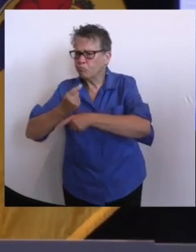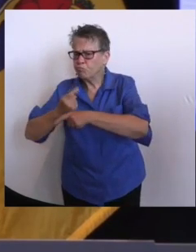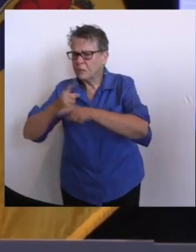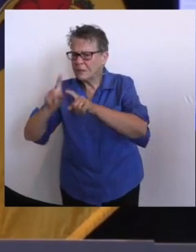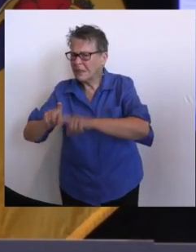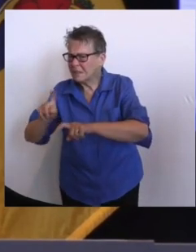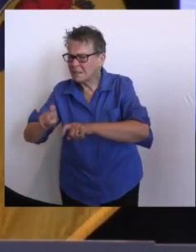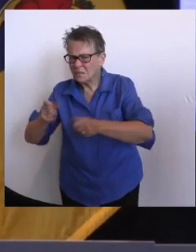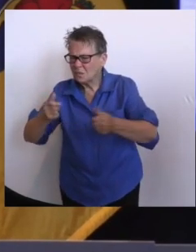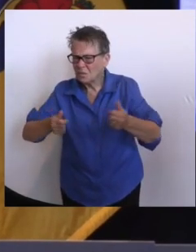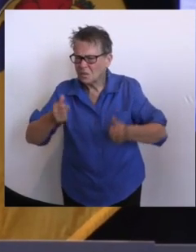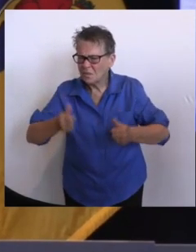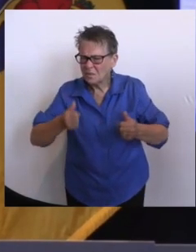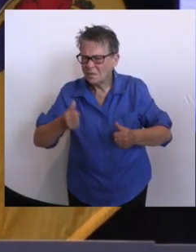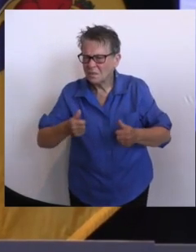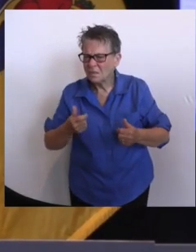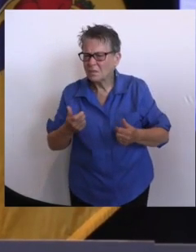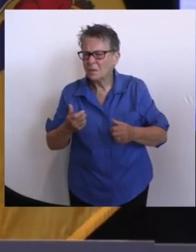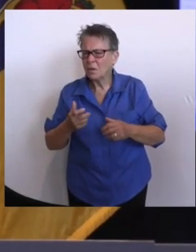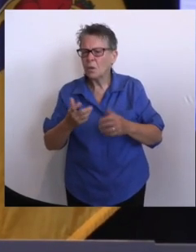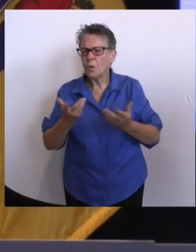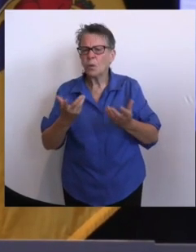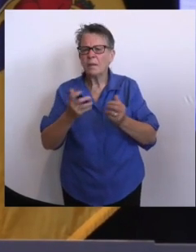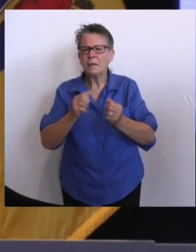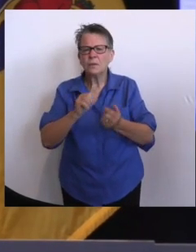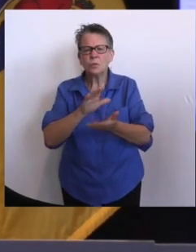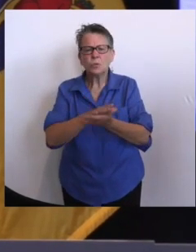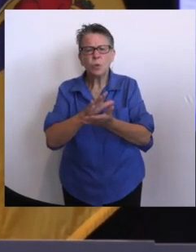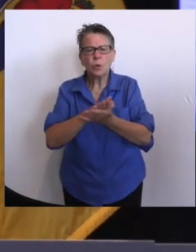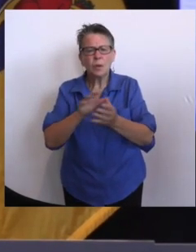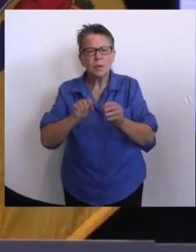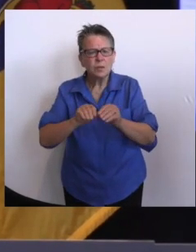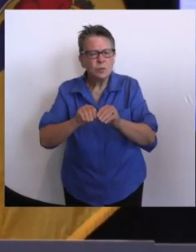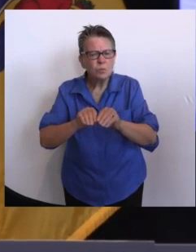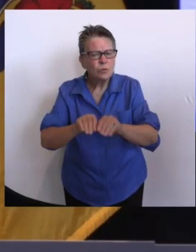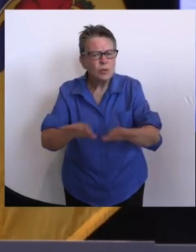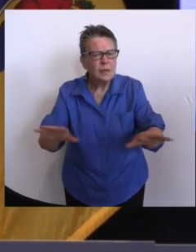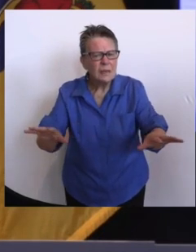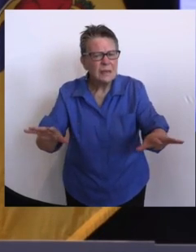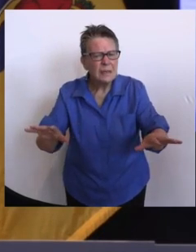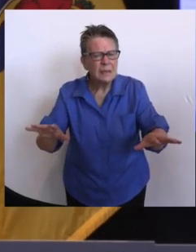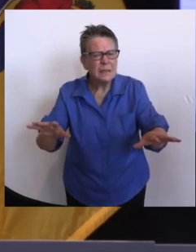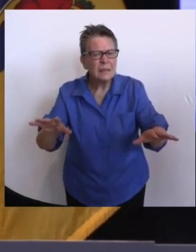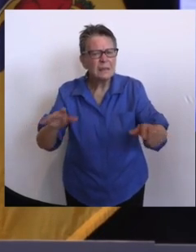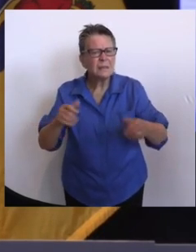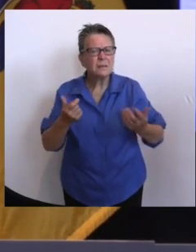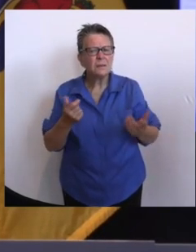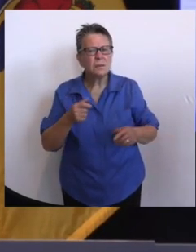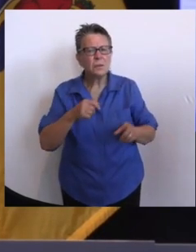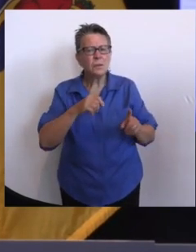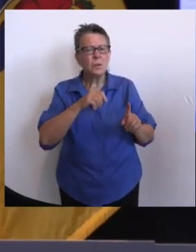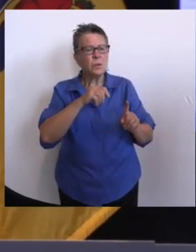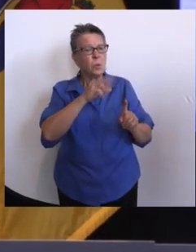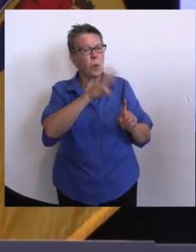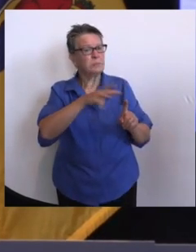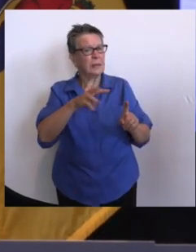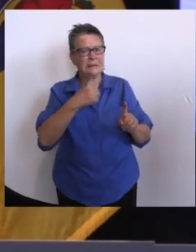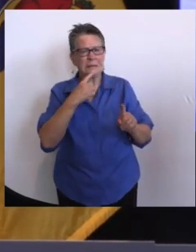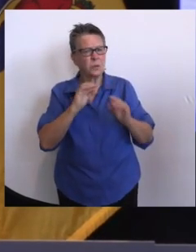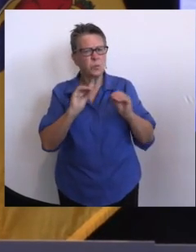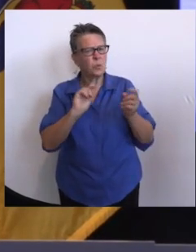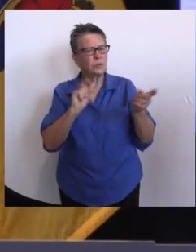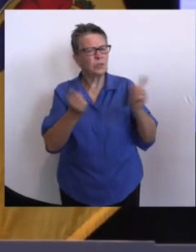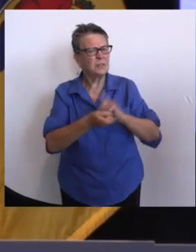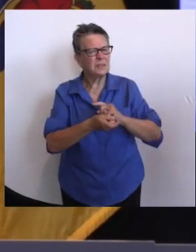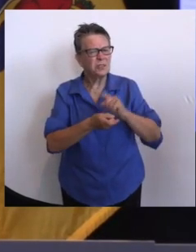dashboard remains unchanged. The probable deaths have increased by more than 30 people in the last two weeks after months of just minor week to week